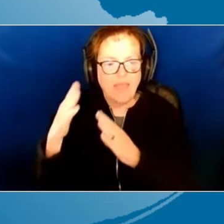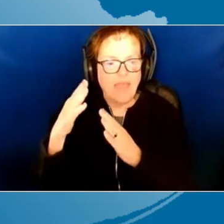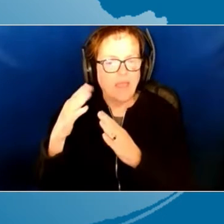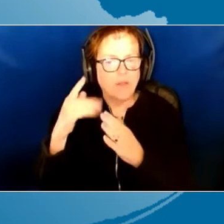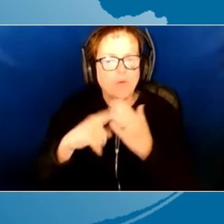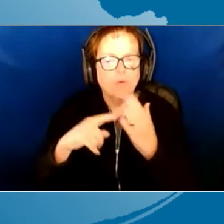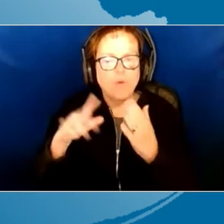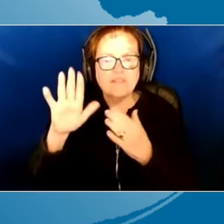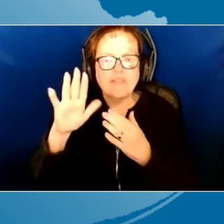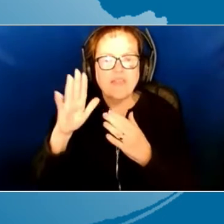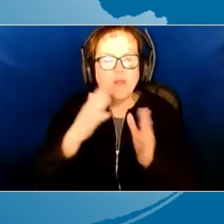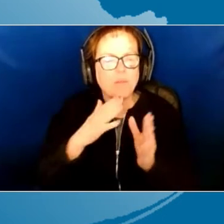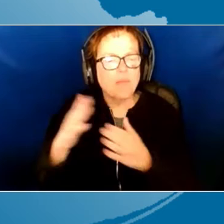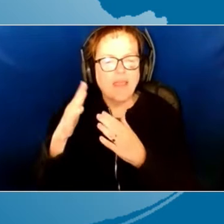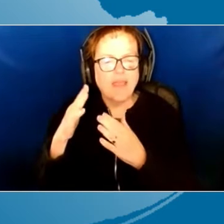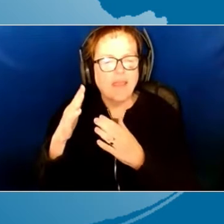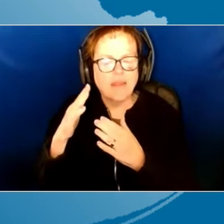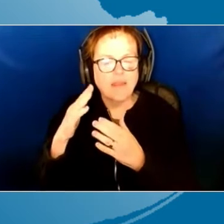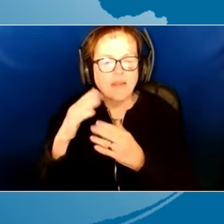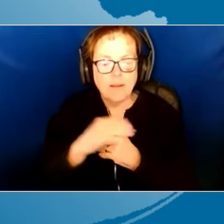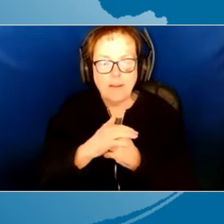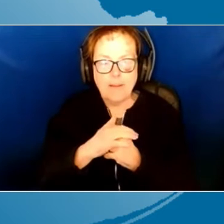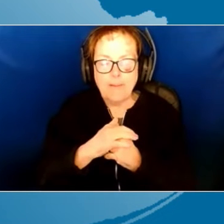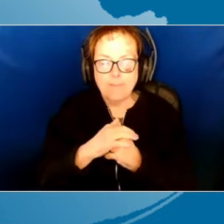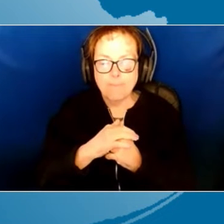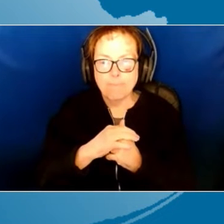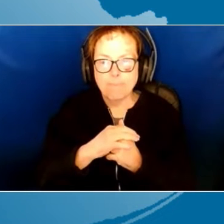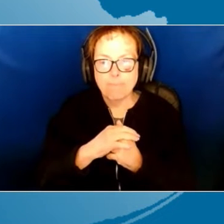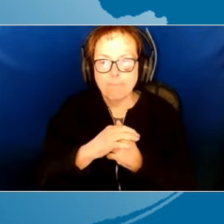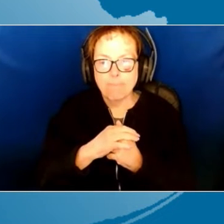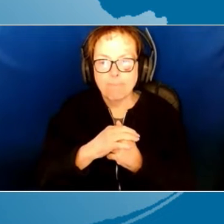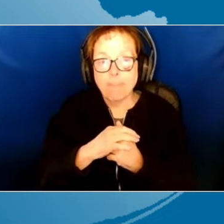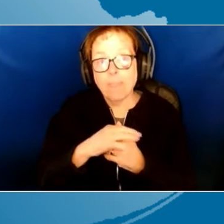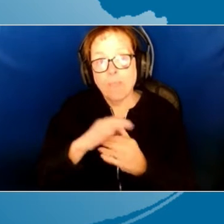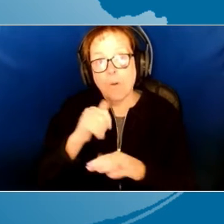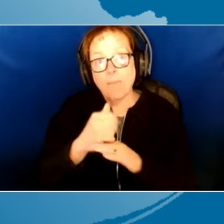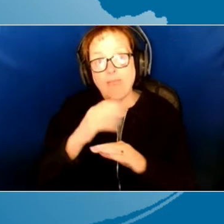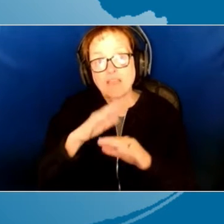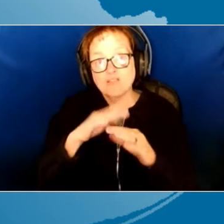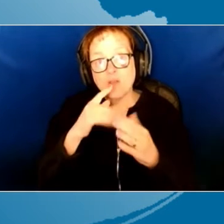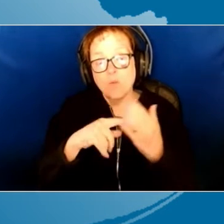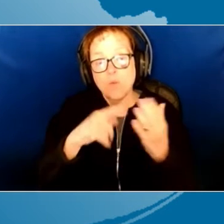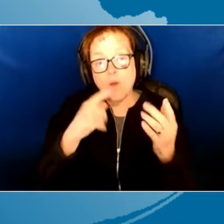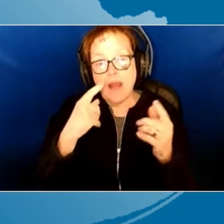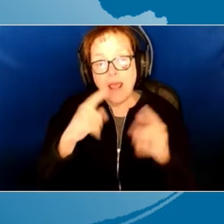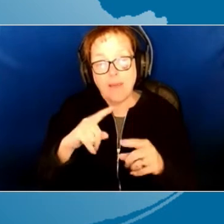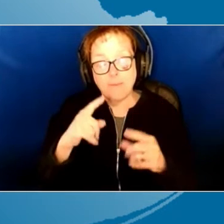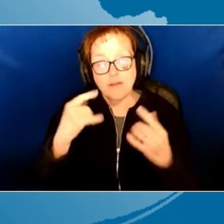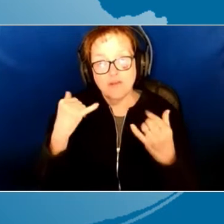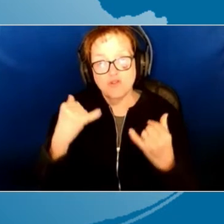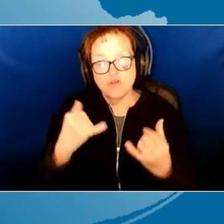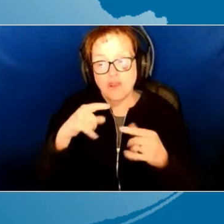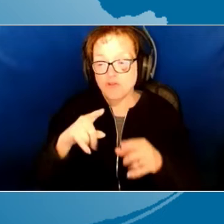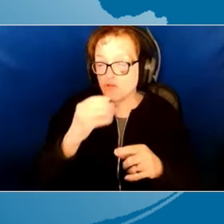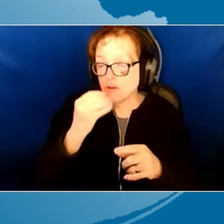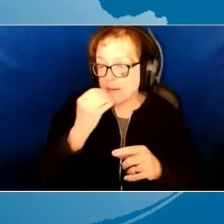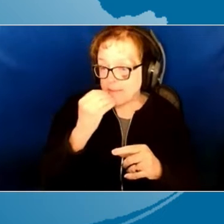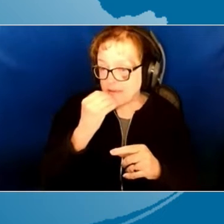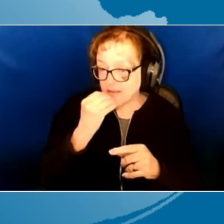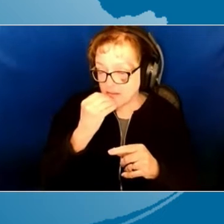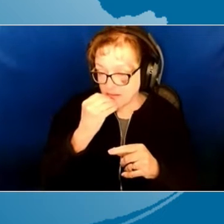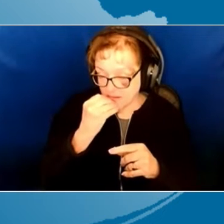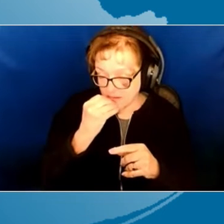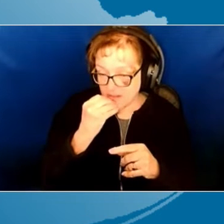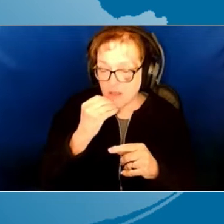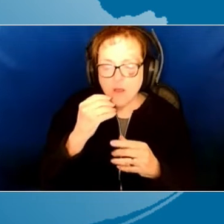going to be? So I ask questions like, so based on what we did today at mealtime, what is it that you're going to be